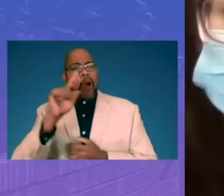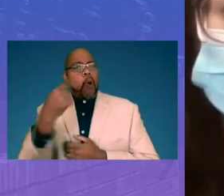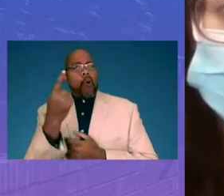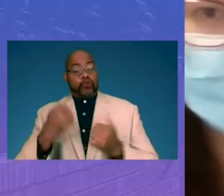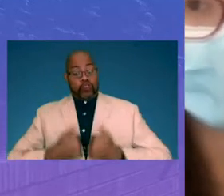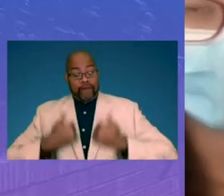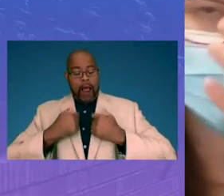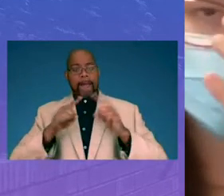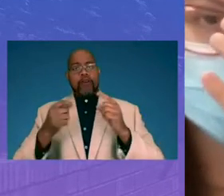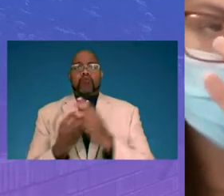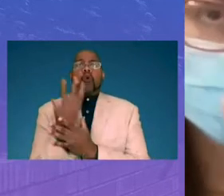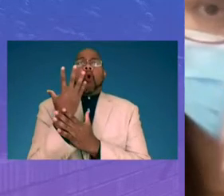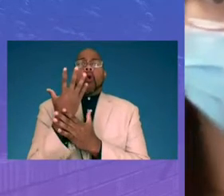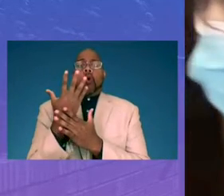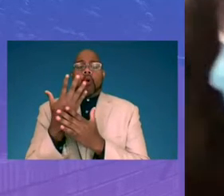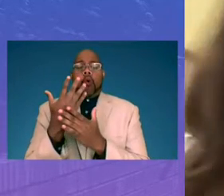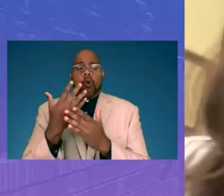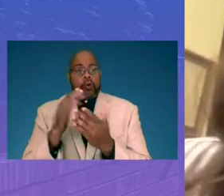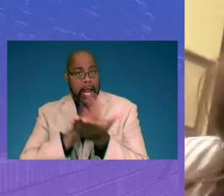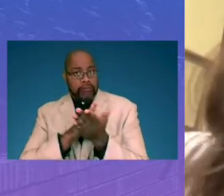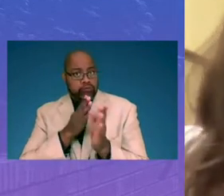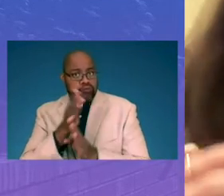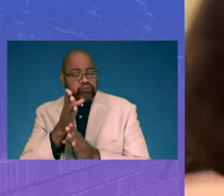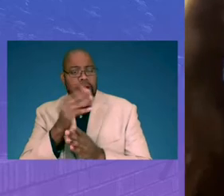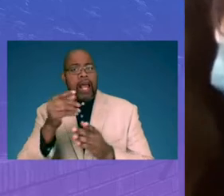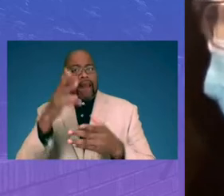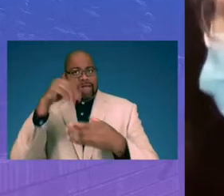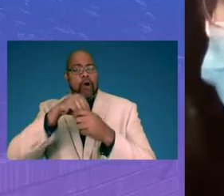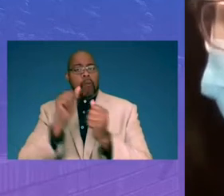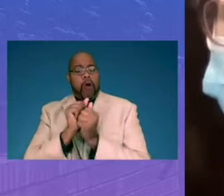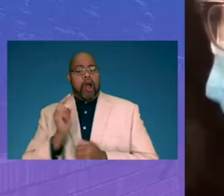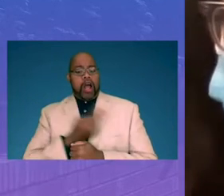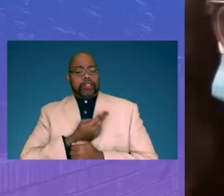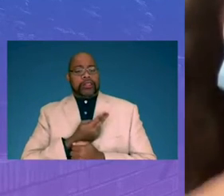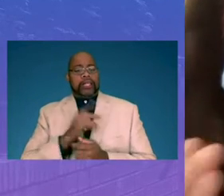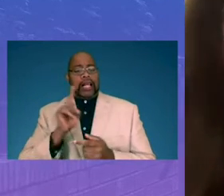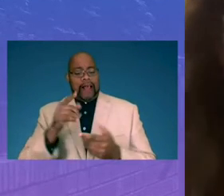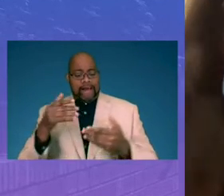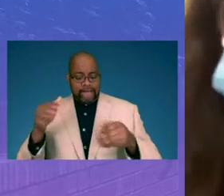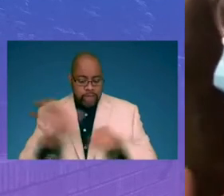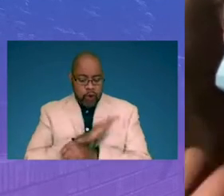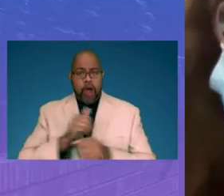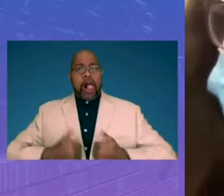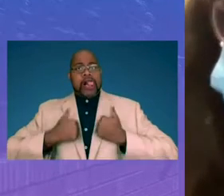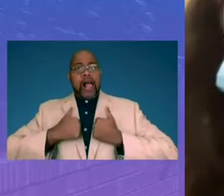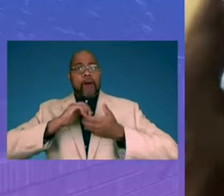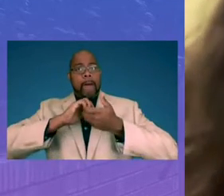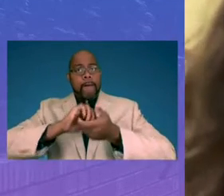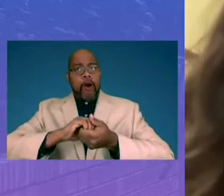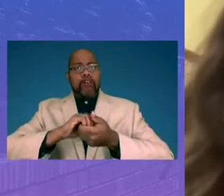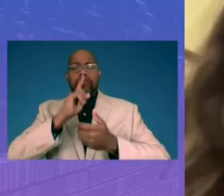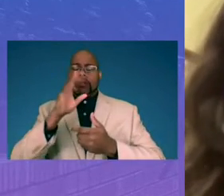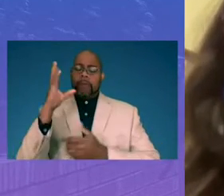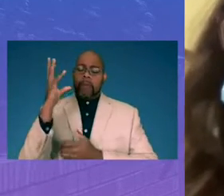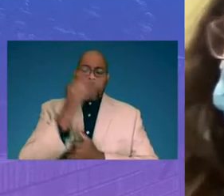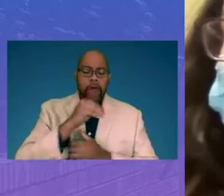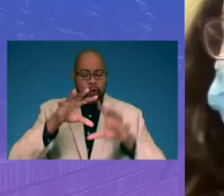academically, and to also be involved with us as like full life partners in this really beautiful, very holistic way.